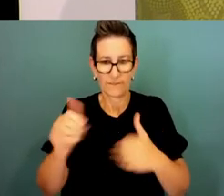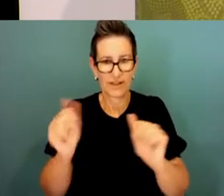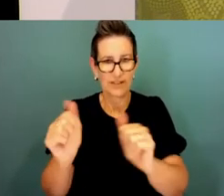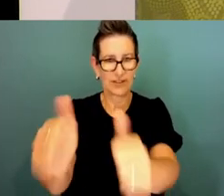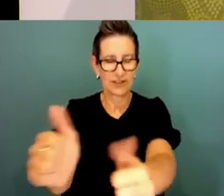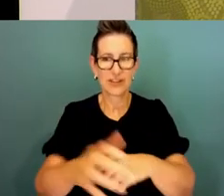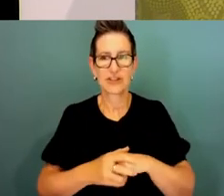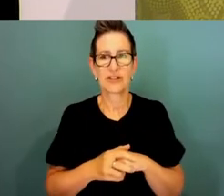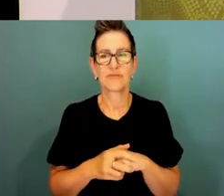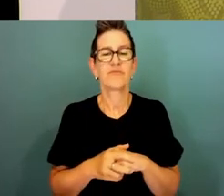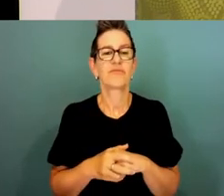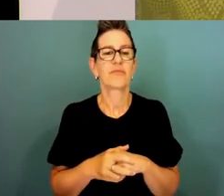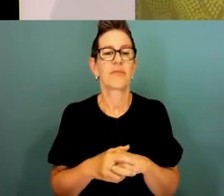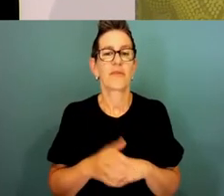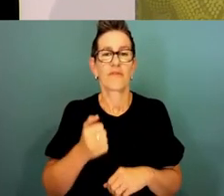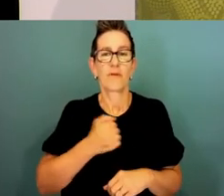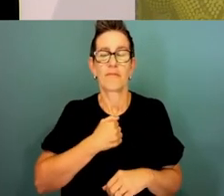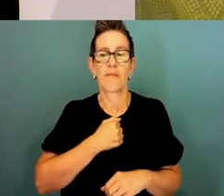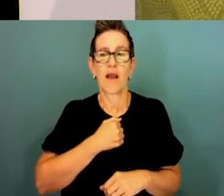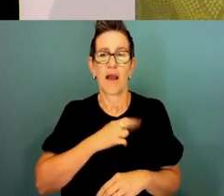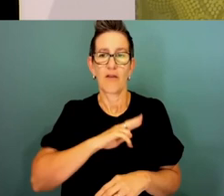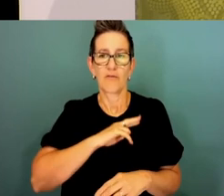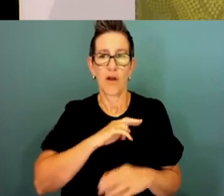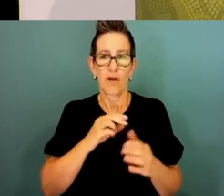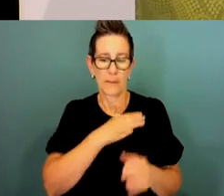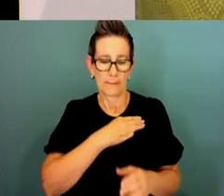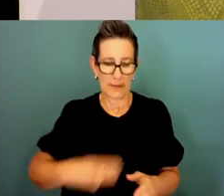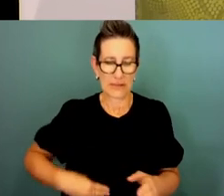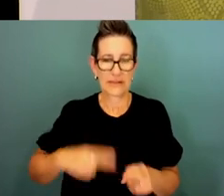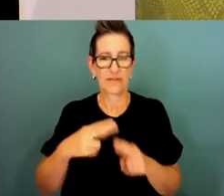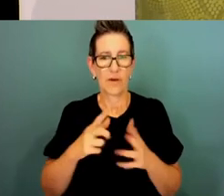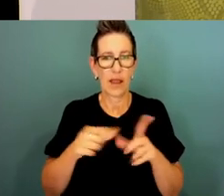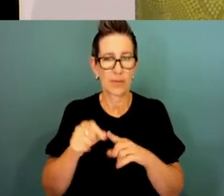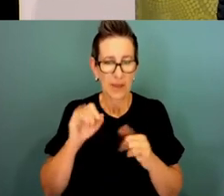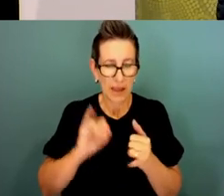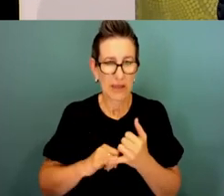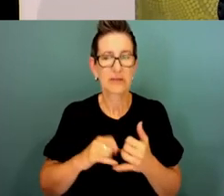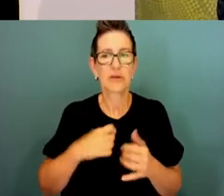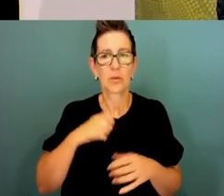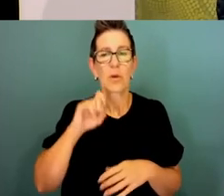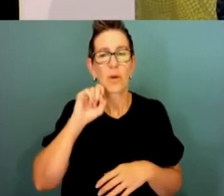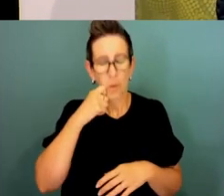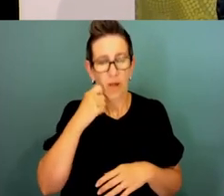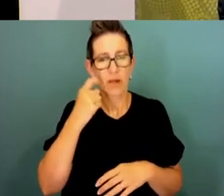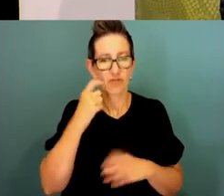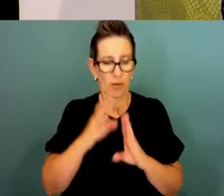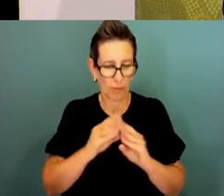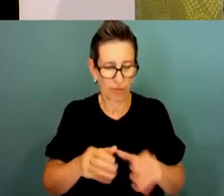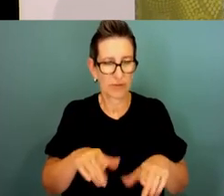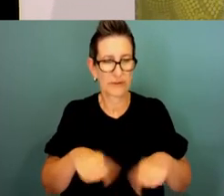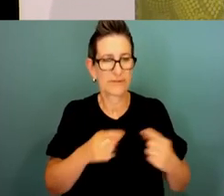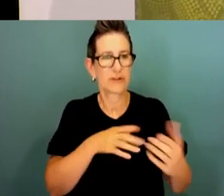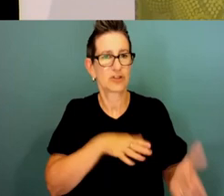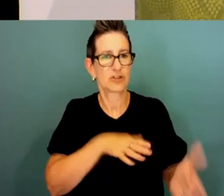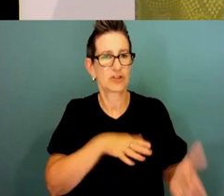the Cabinet. For me and my role as Minister for the APS, we will work to tackle the challenges identified in many reports,